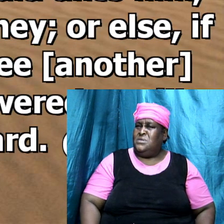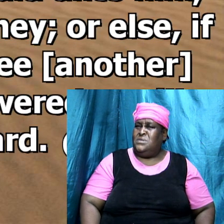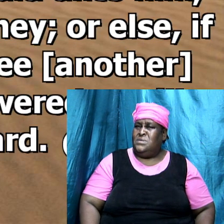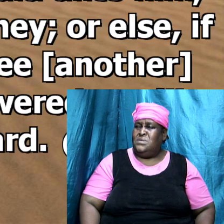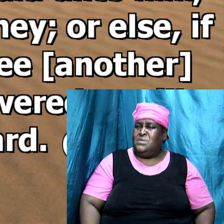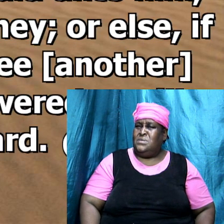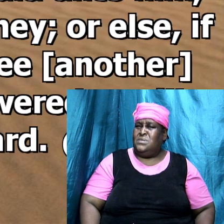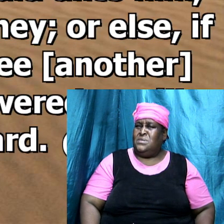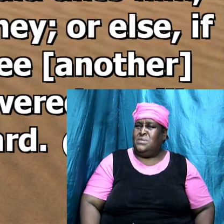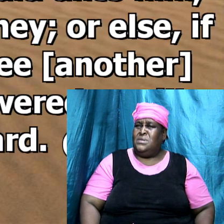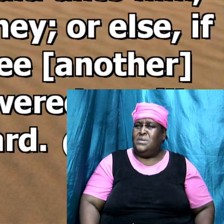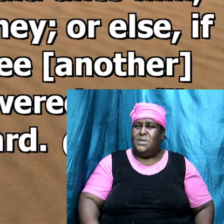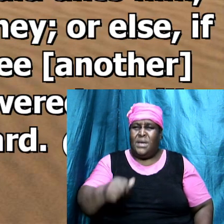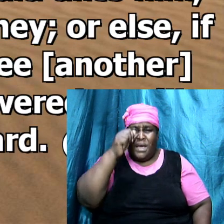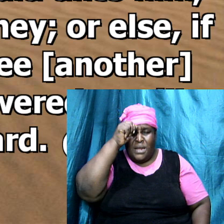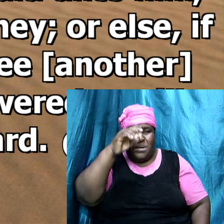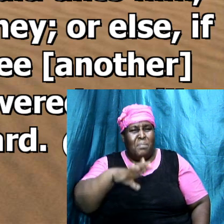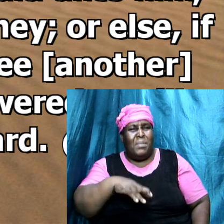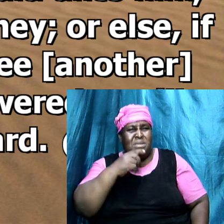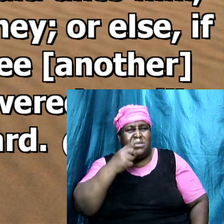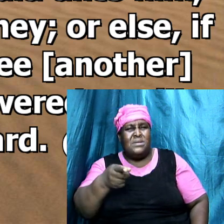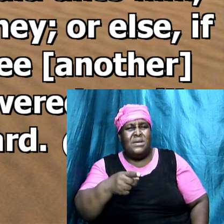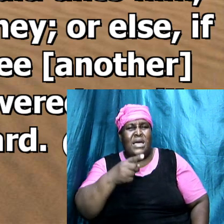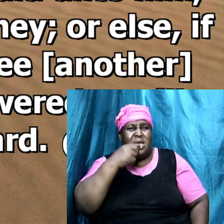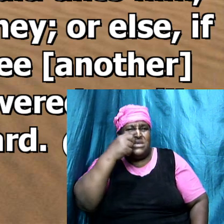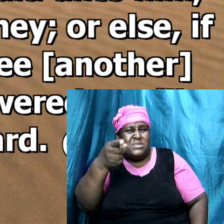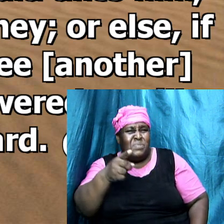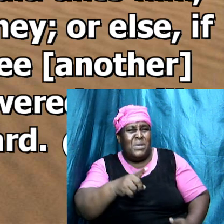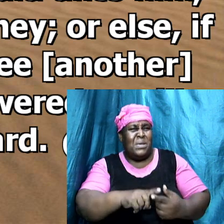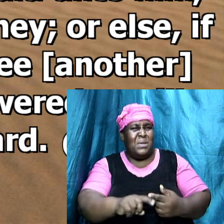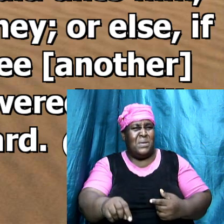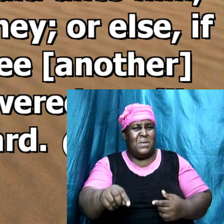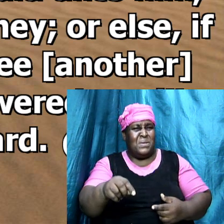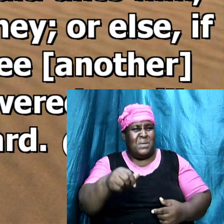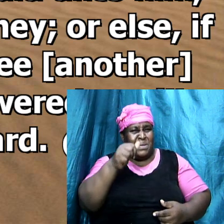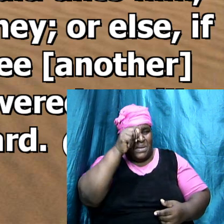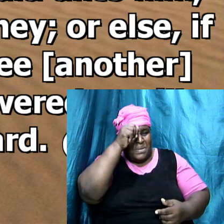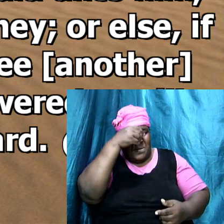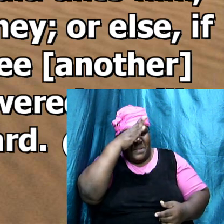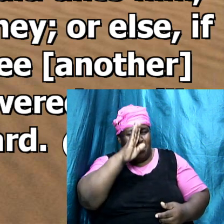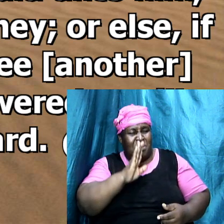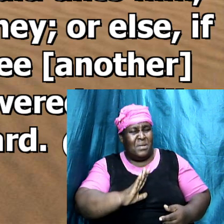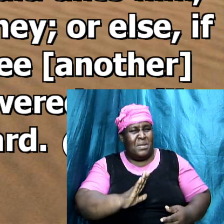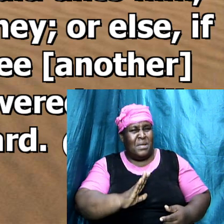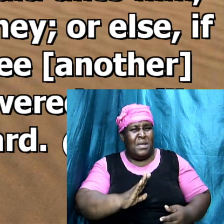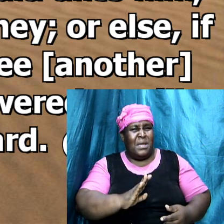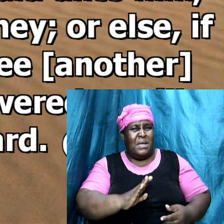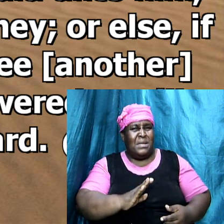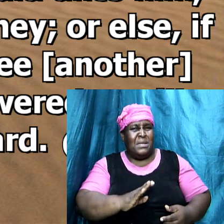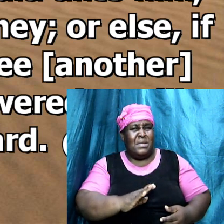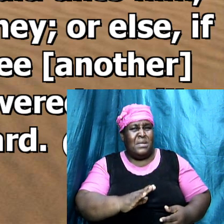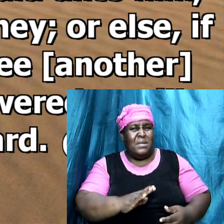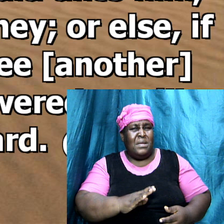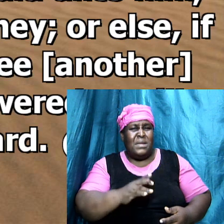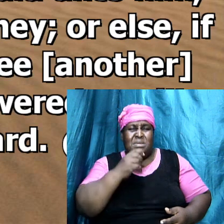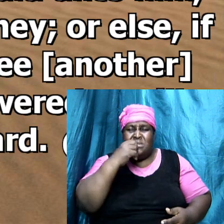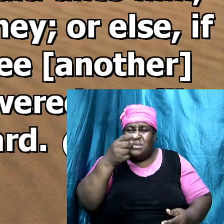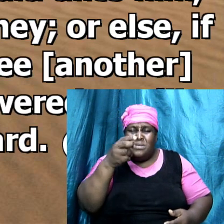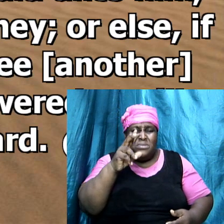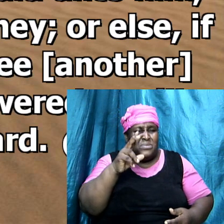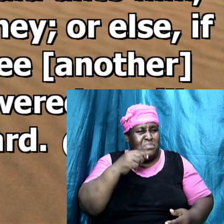and he said unto her because I spake unto Neabot the Jezreelite and he said unto me